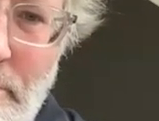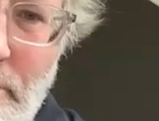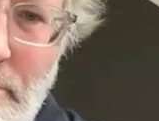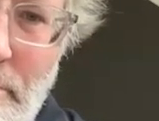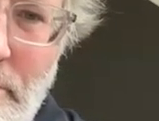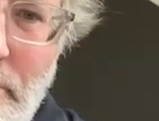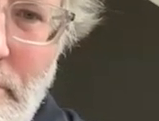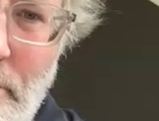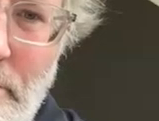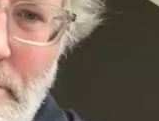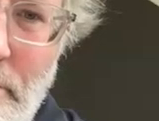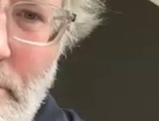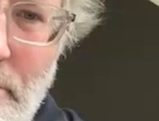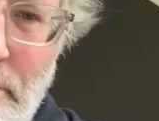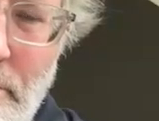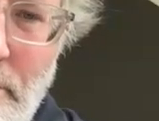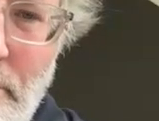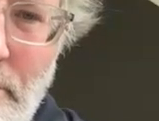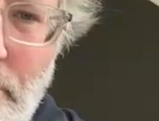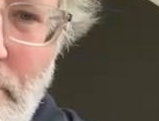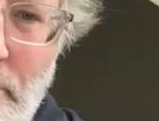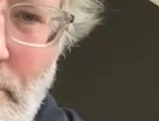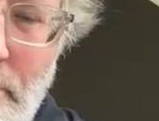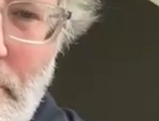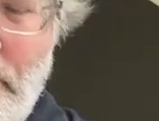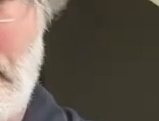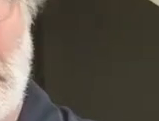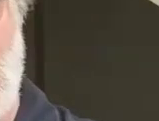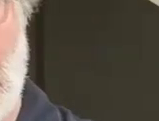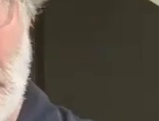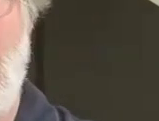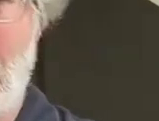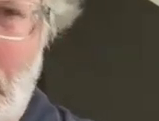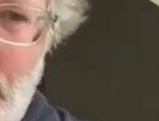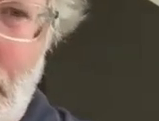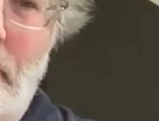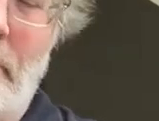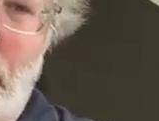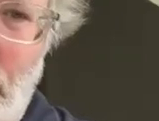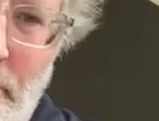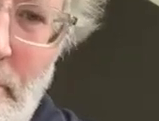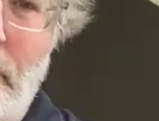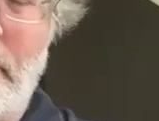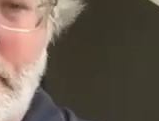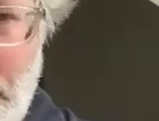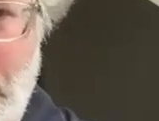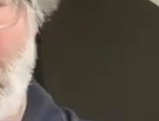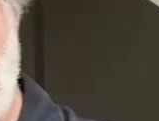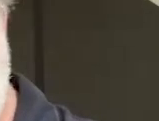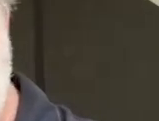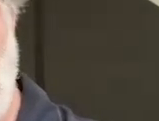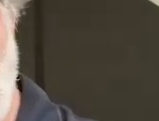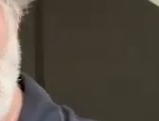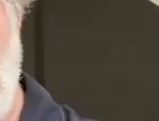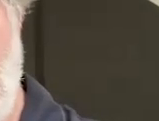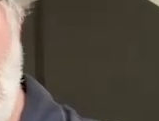are contributing to making climate change a de facto part of our lives and this comes back to what i said at the beginning we're